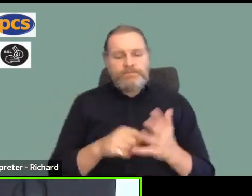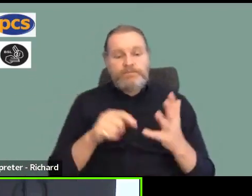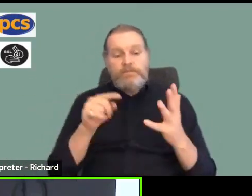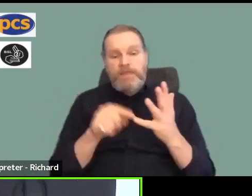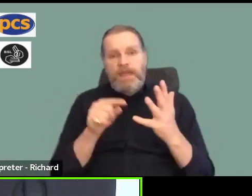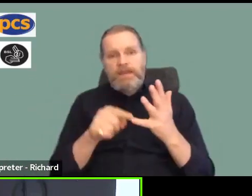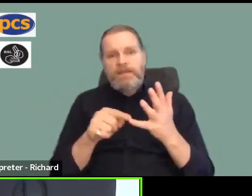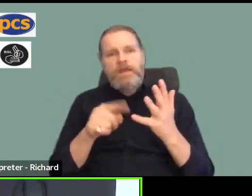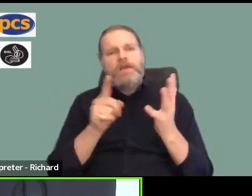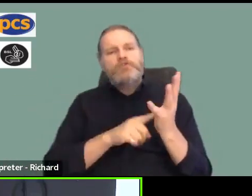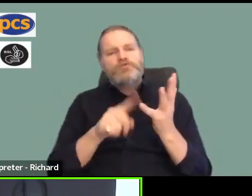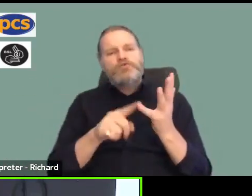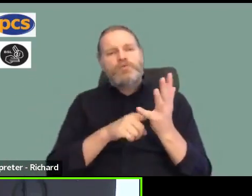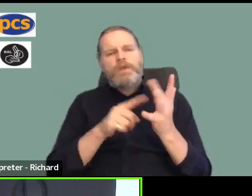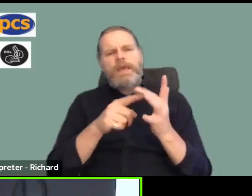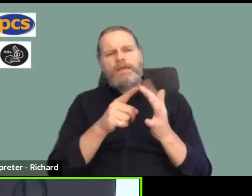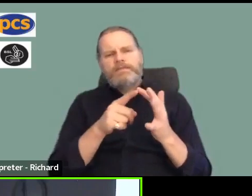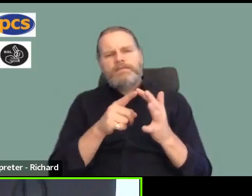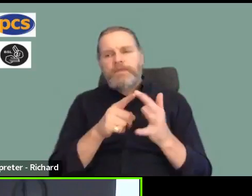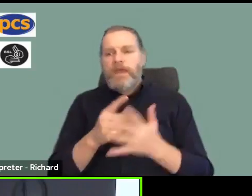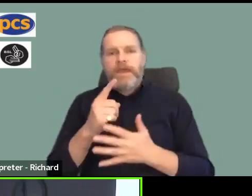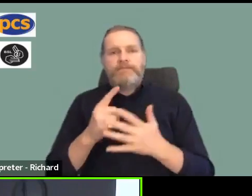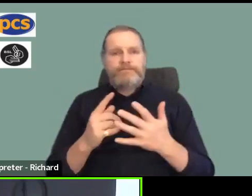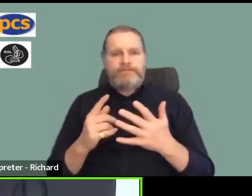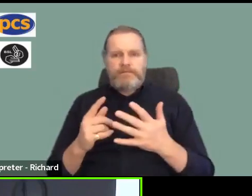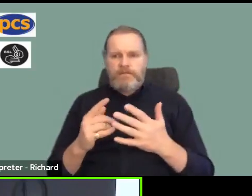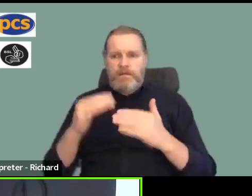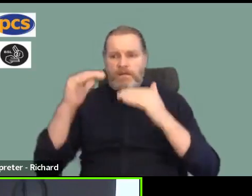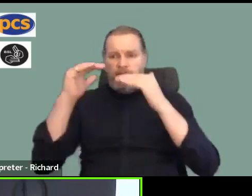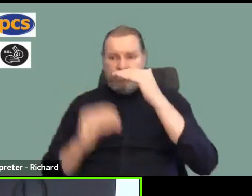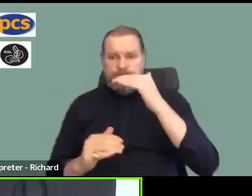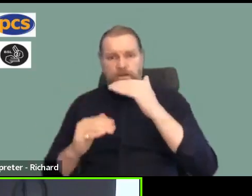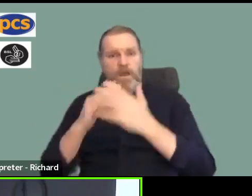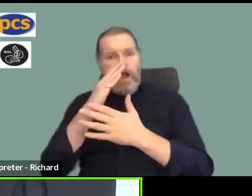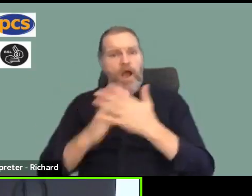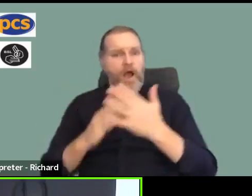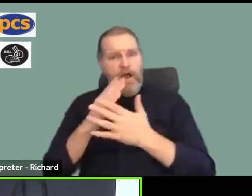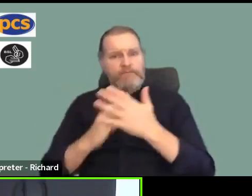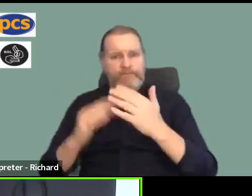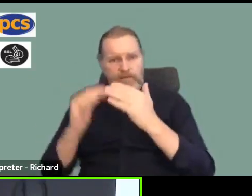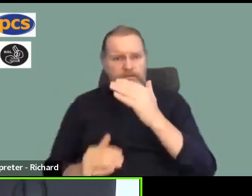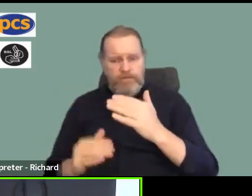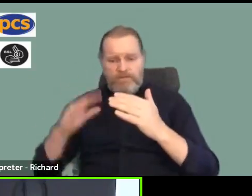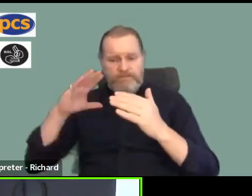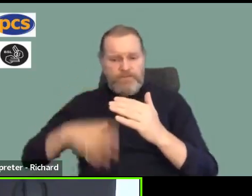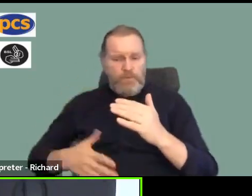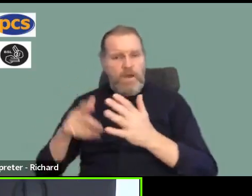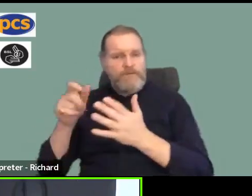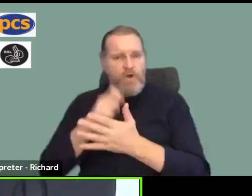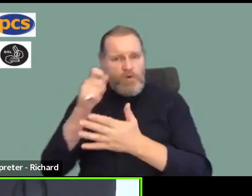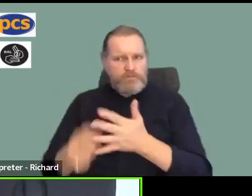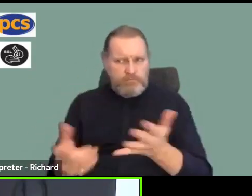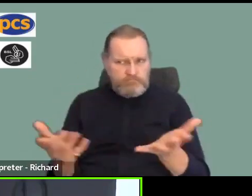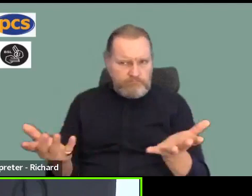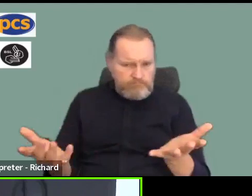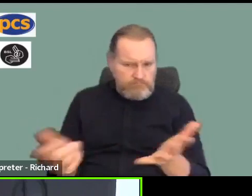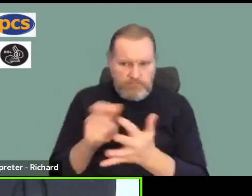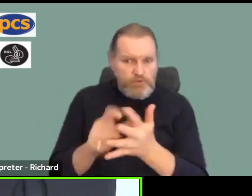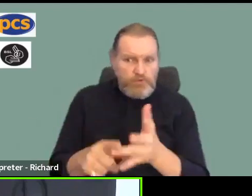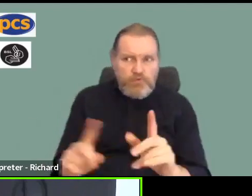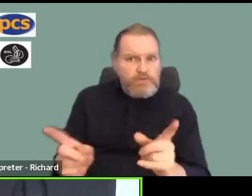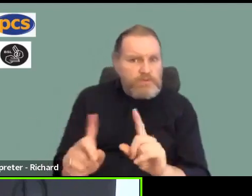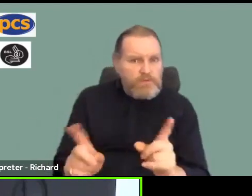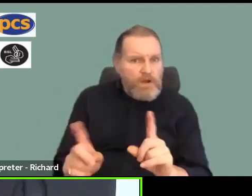what can we do if half the members, more than half members don't bother to vote? And obviously, Gordon made that quite clear in terms of